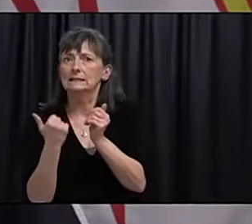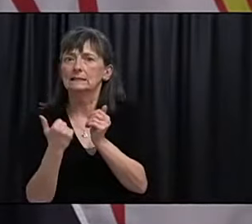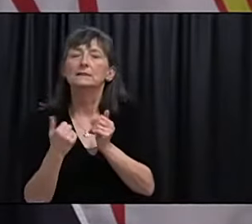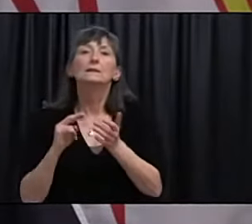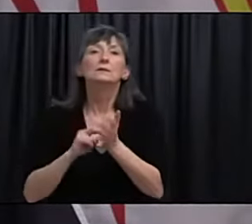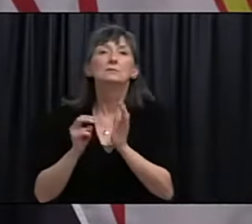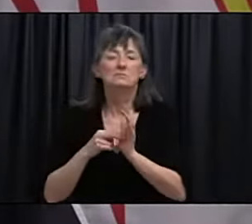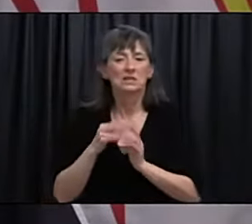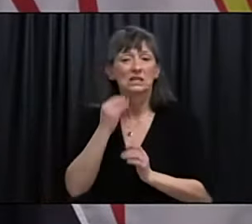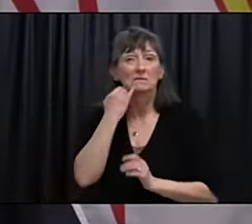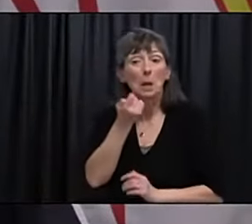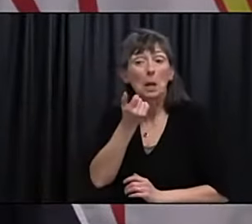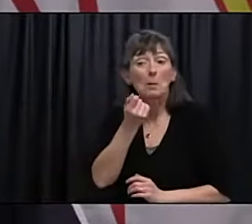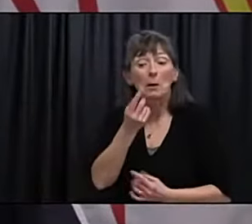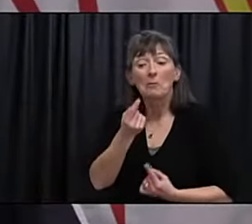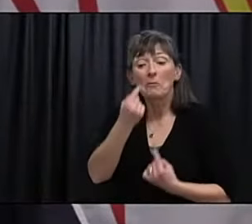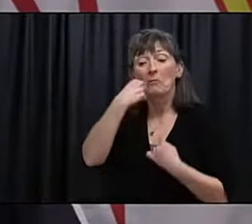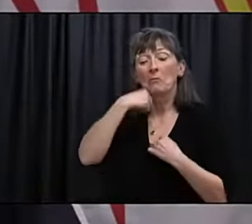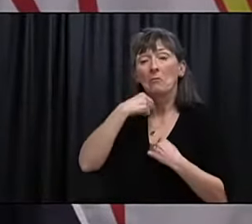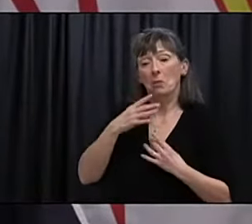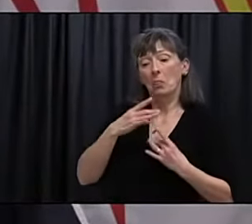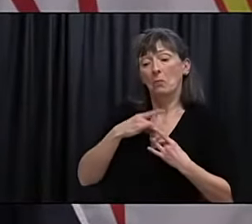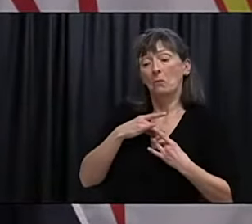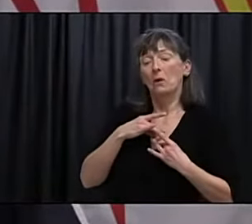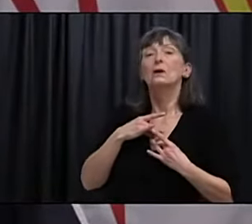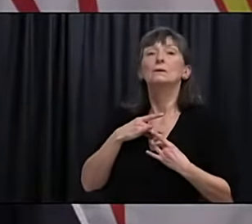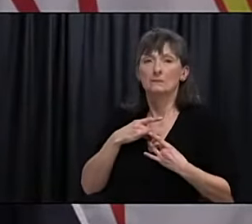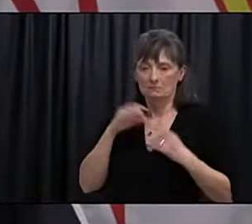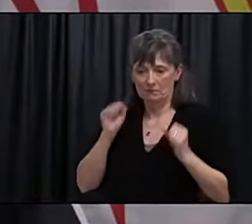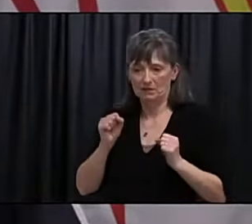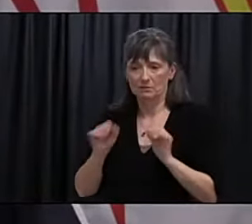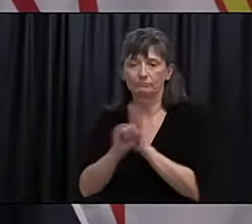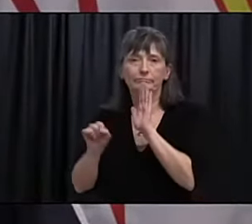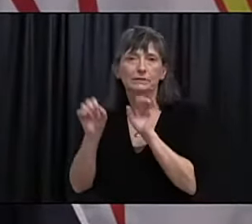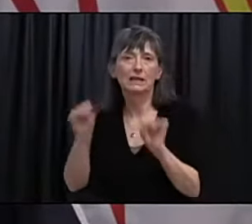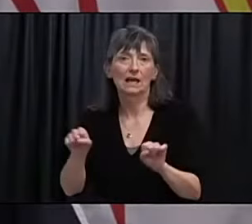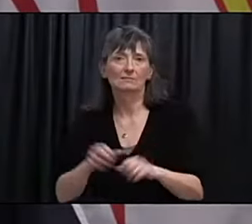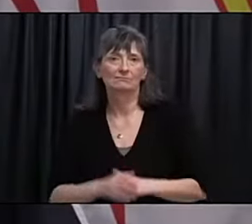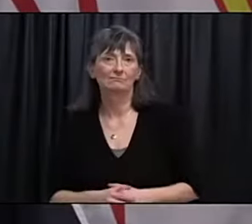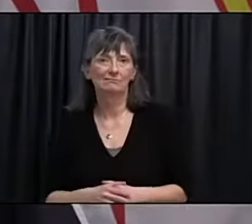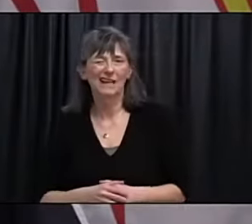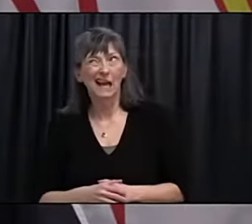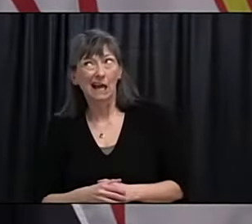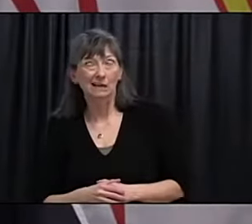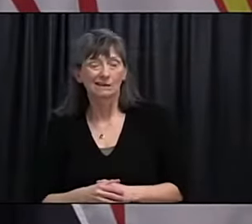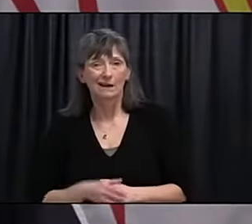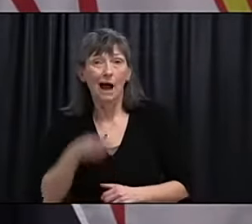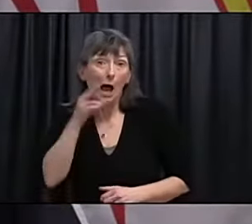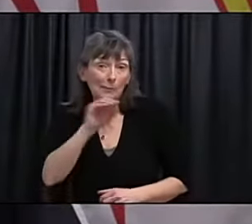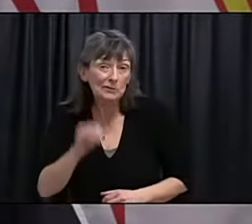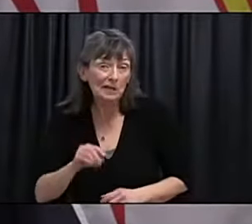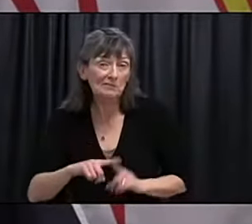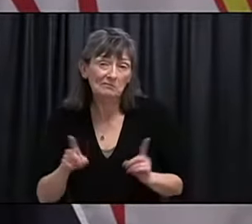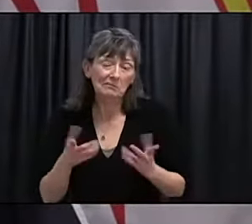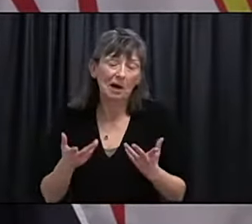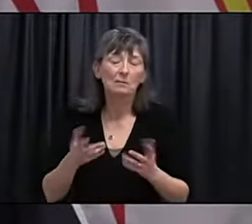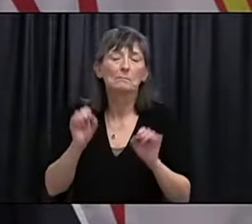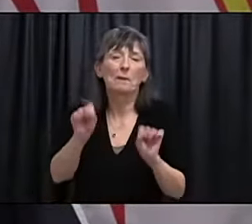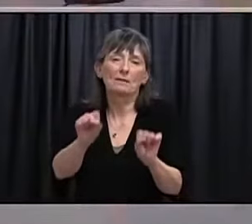you know, theoretically, it's possible, yes. I don't know how probable it is, but it's possible.